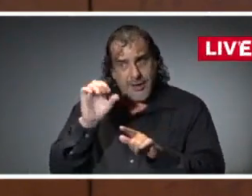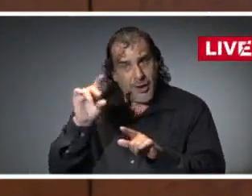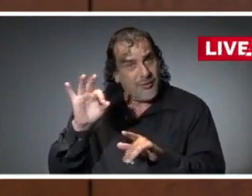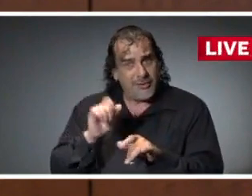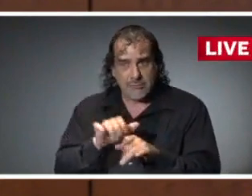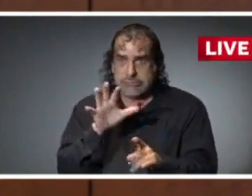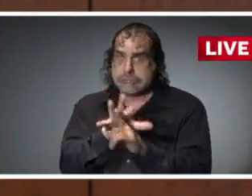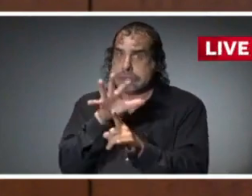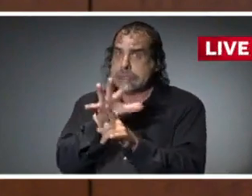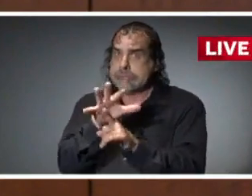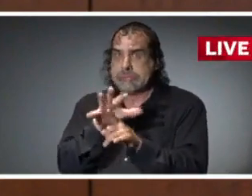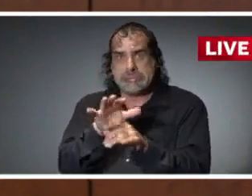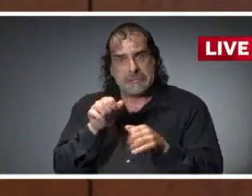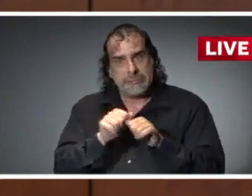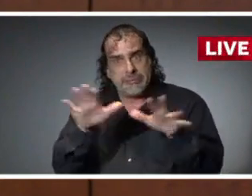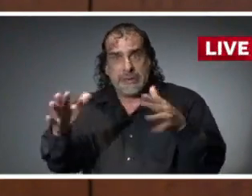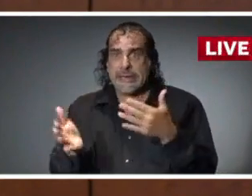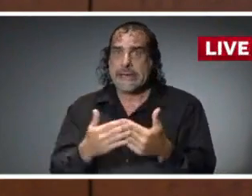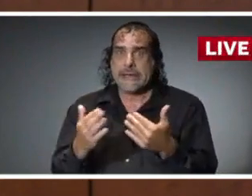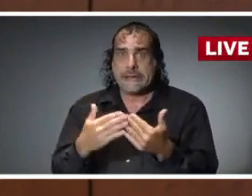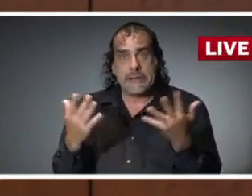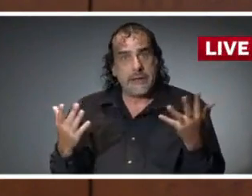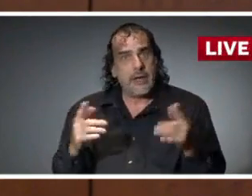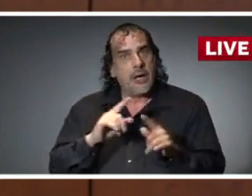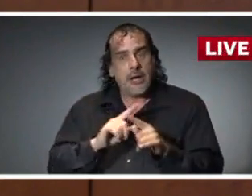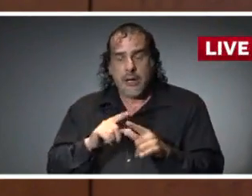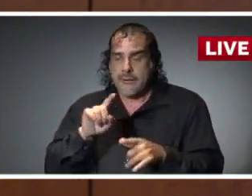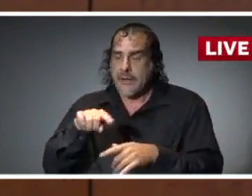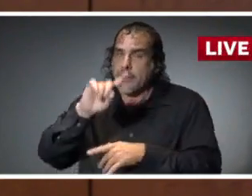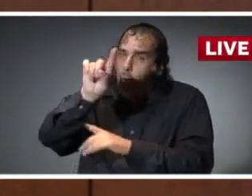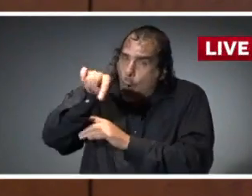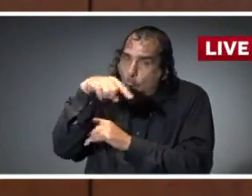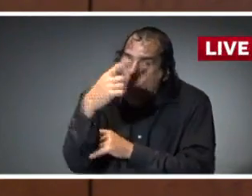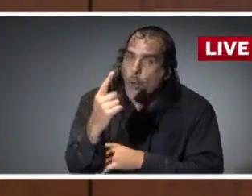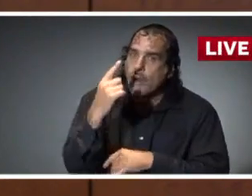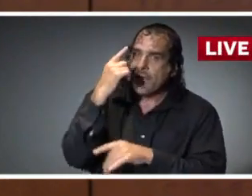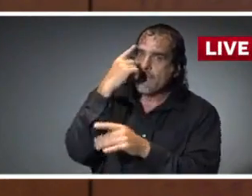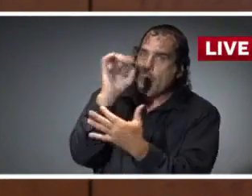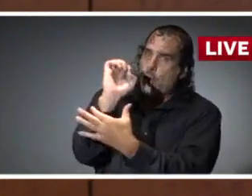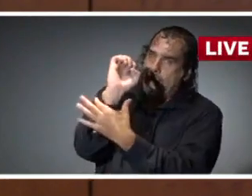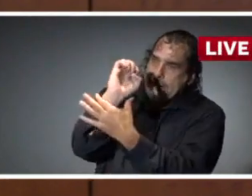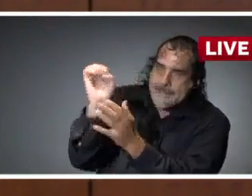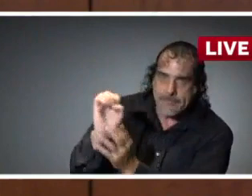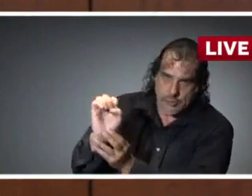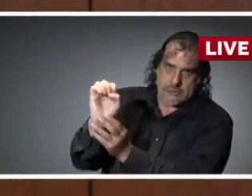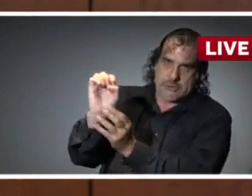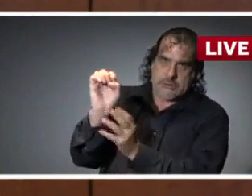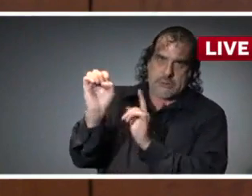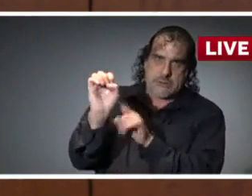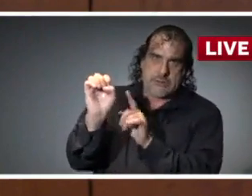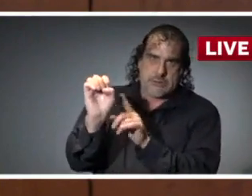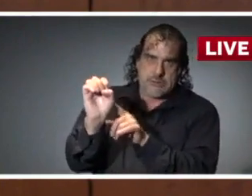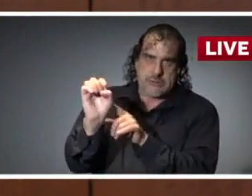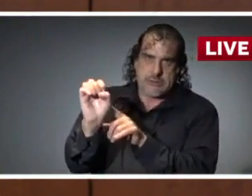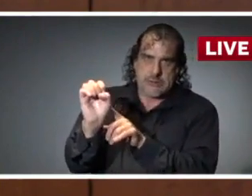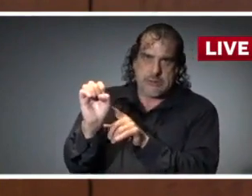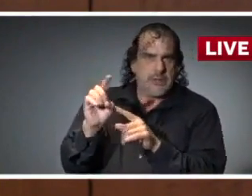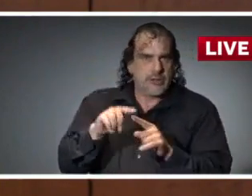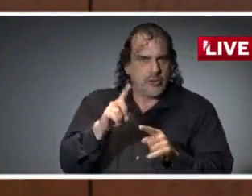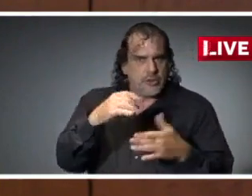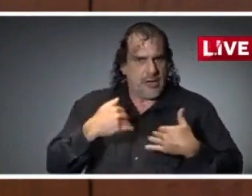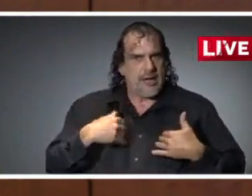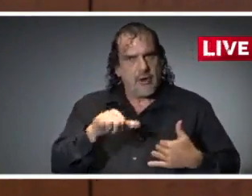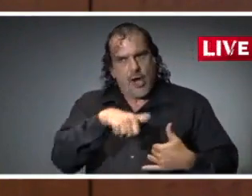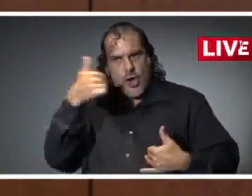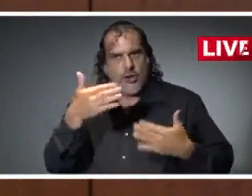to make sure that we utilize those only in cases that are most important, but have a plan to